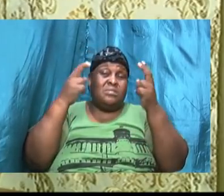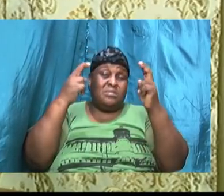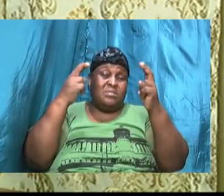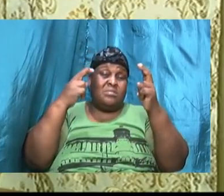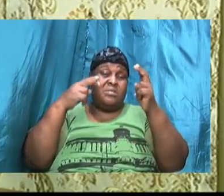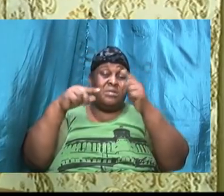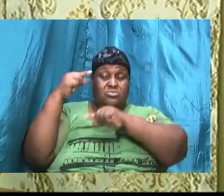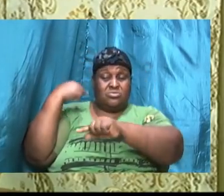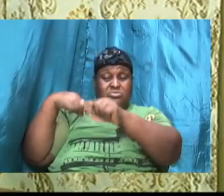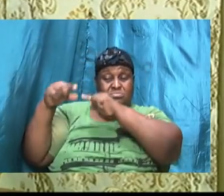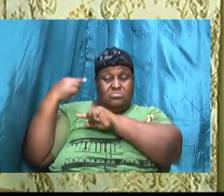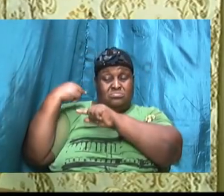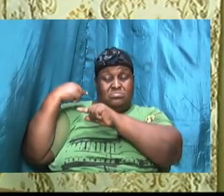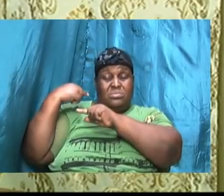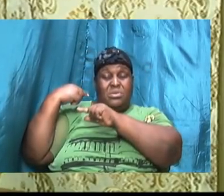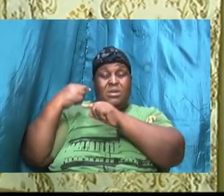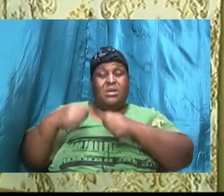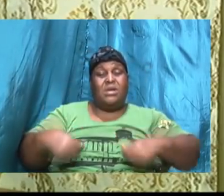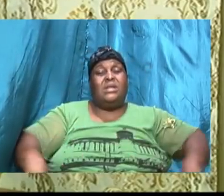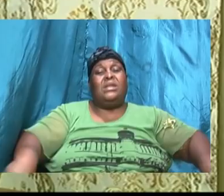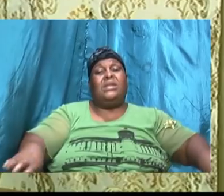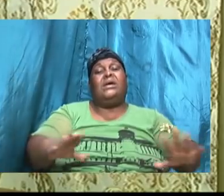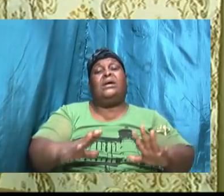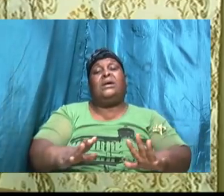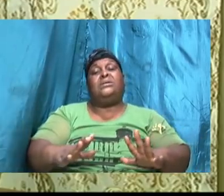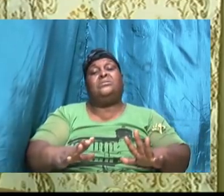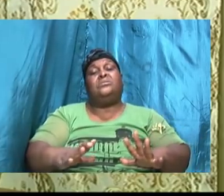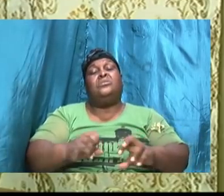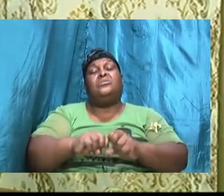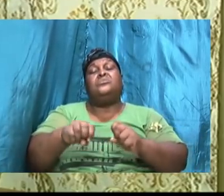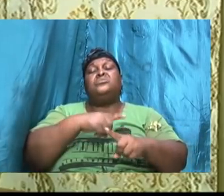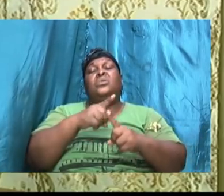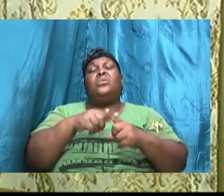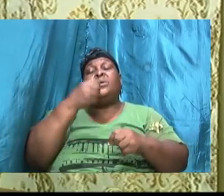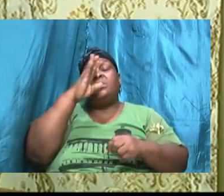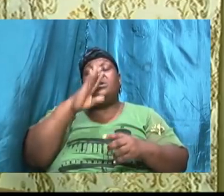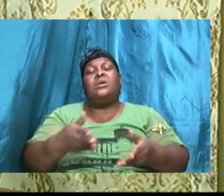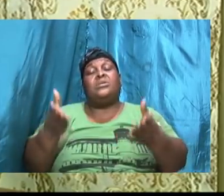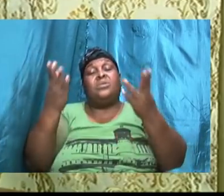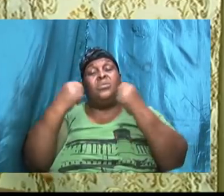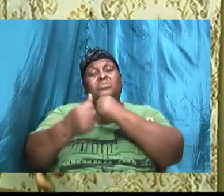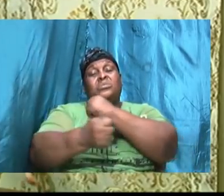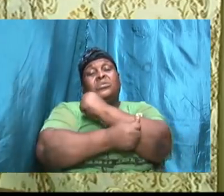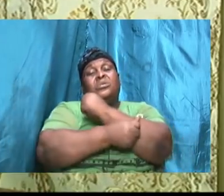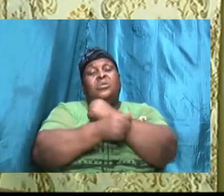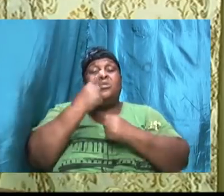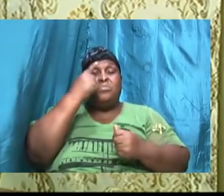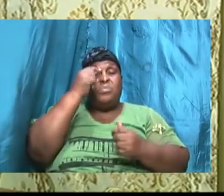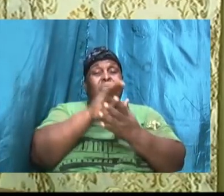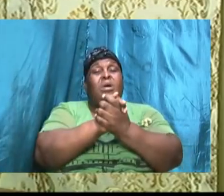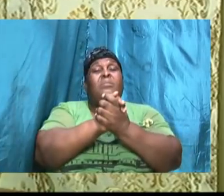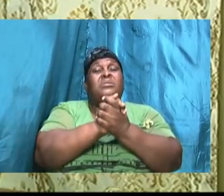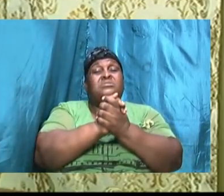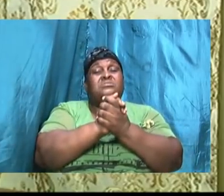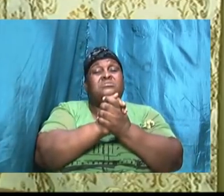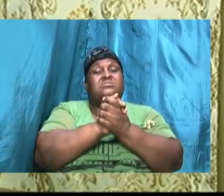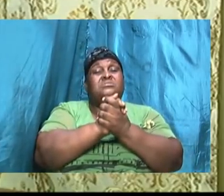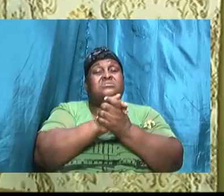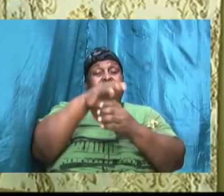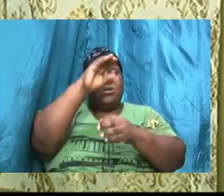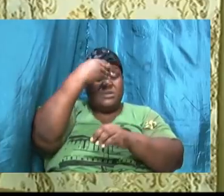and land so when God came to Abraham he promised him a seed and he promised him